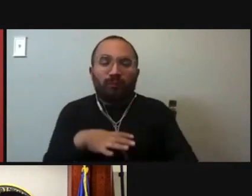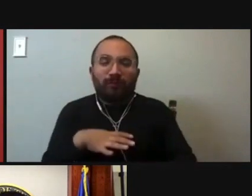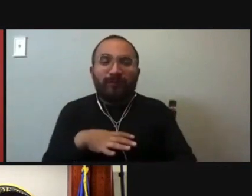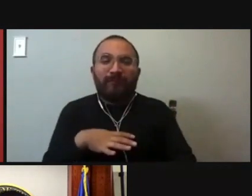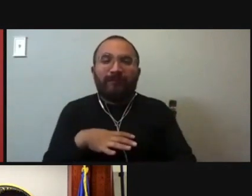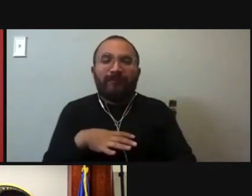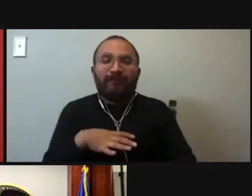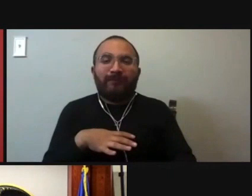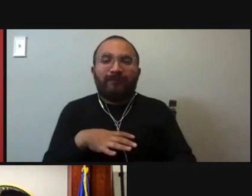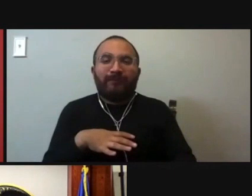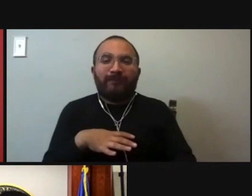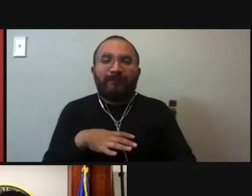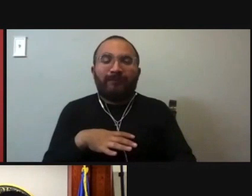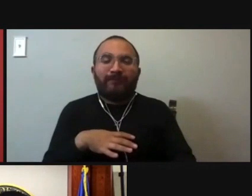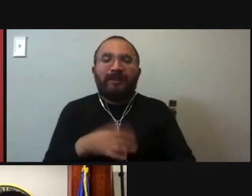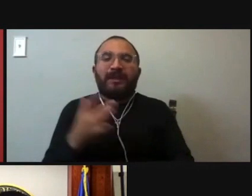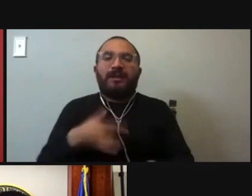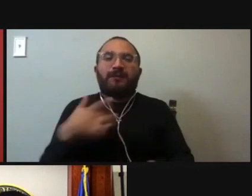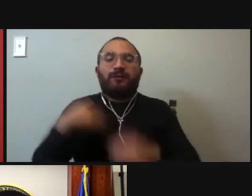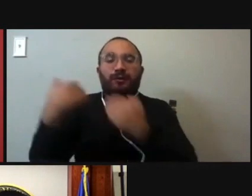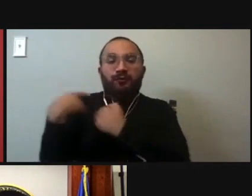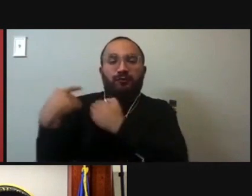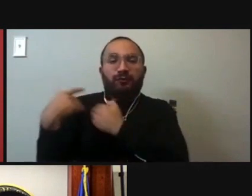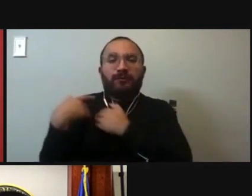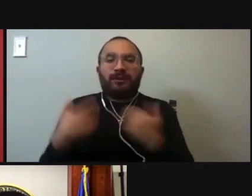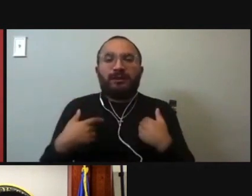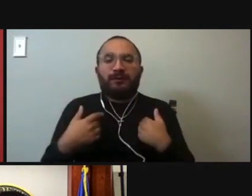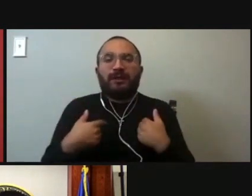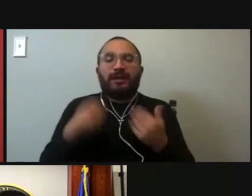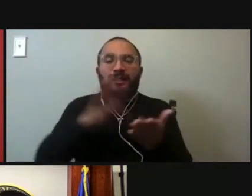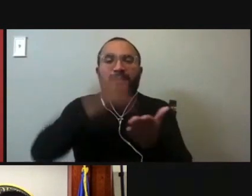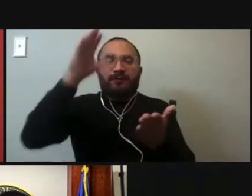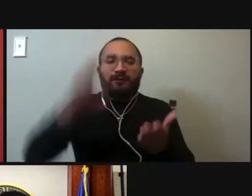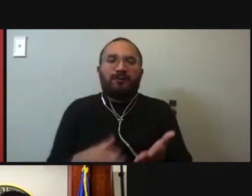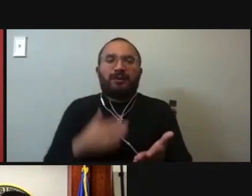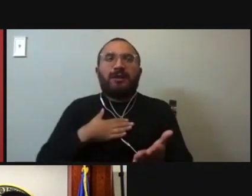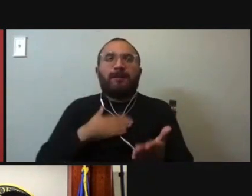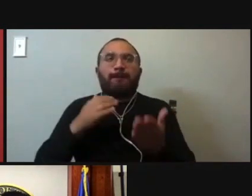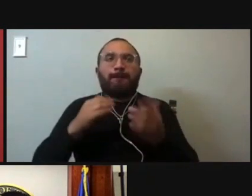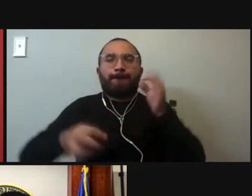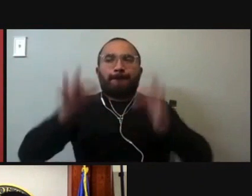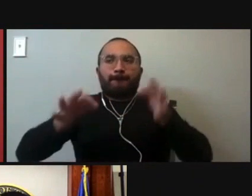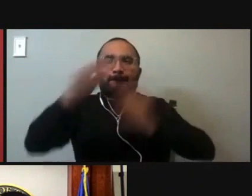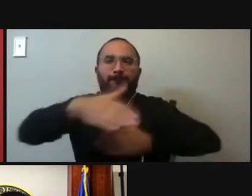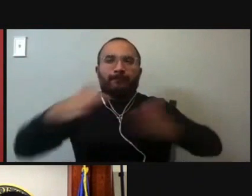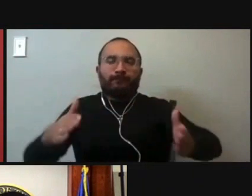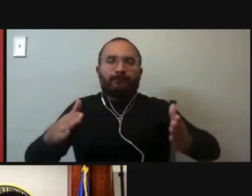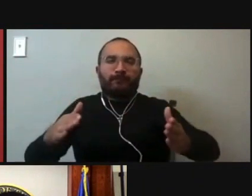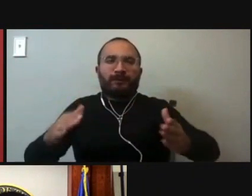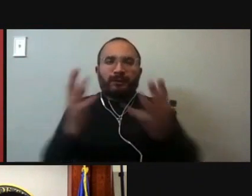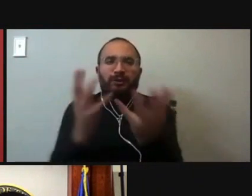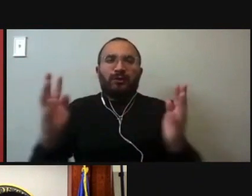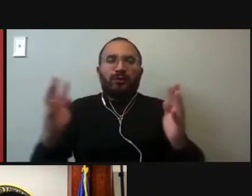an inherent responsibility that I have. So when I have students in my courtroom, and they're in awe because the portraits